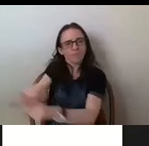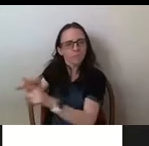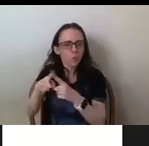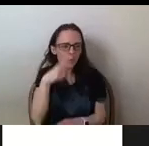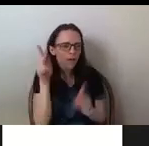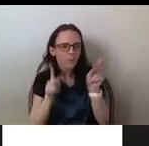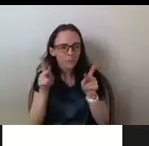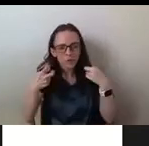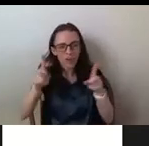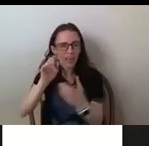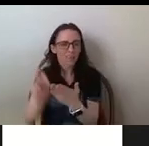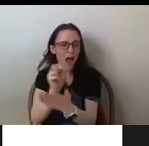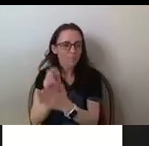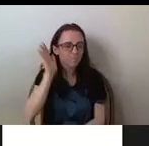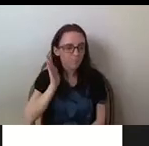And the last images of